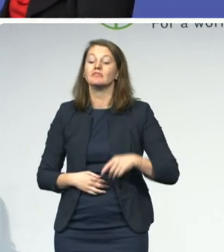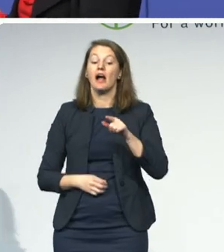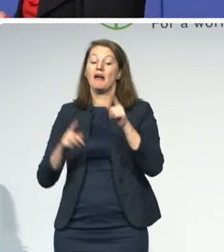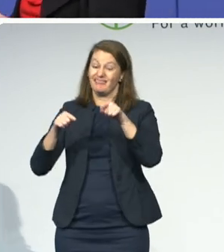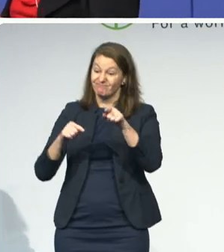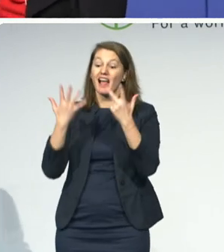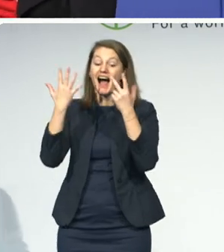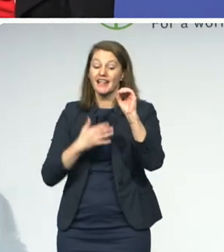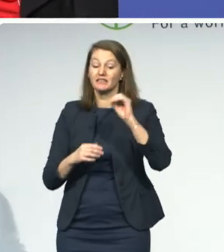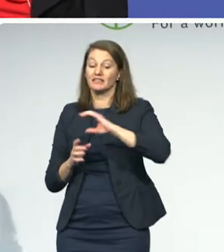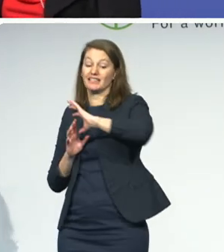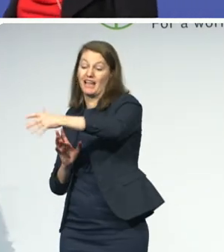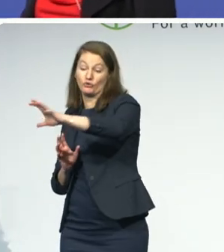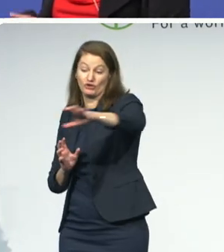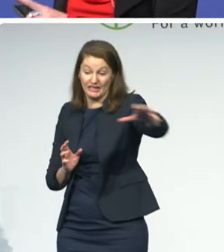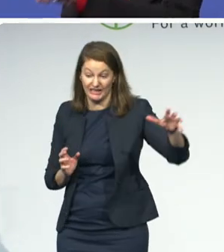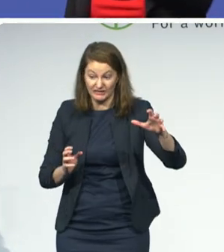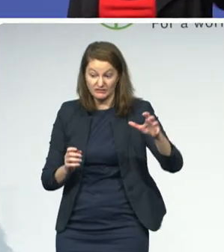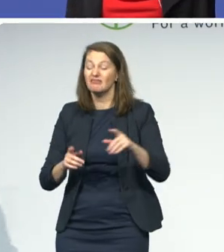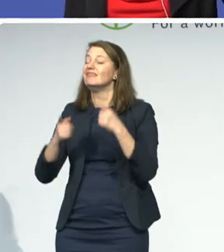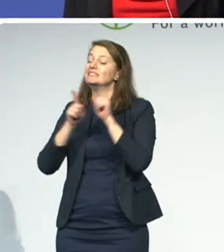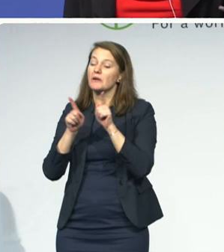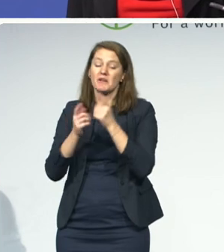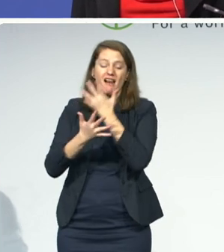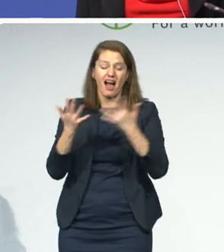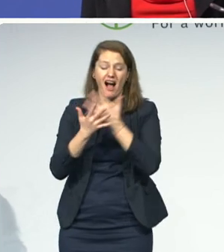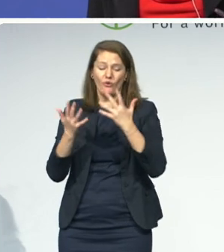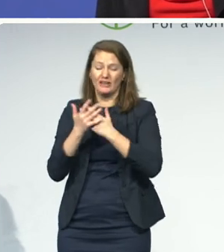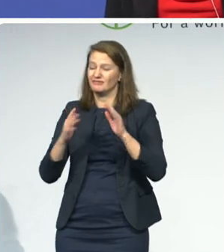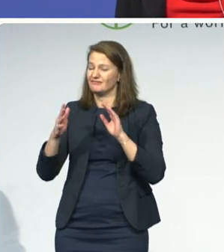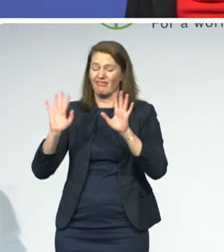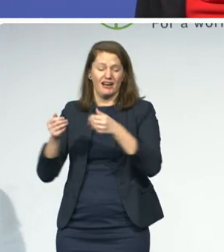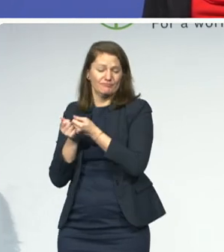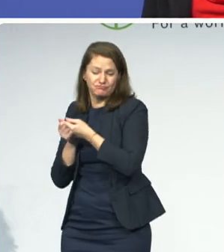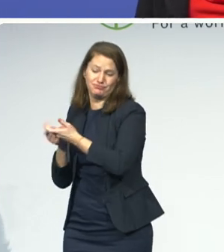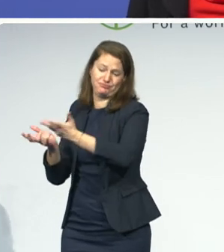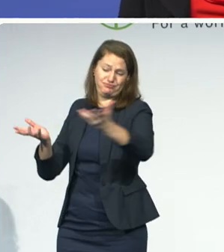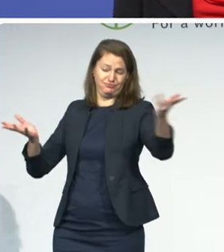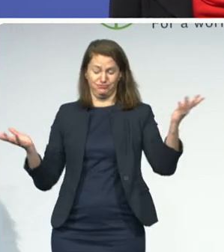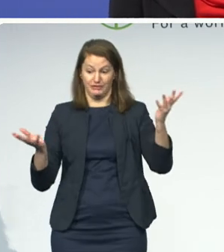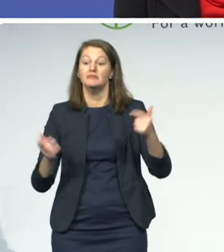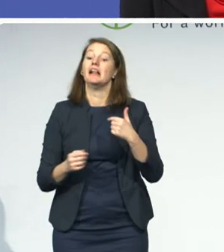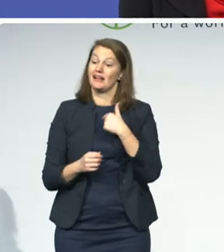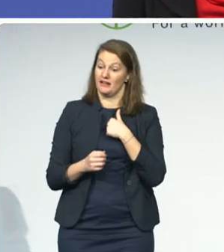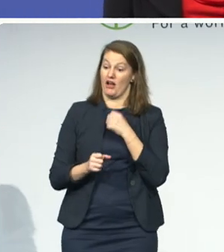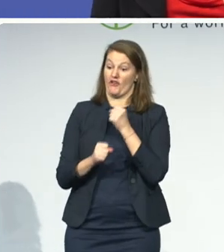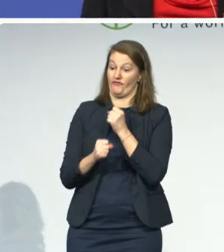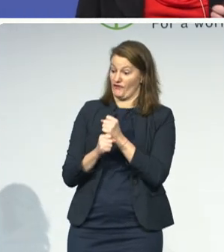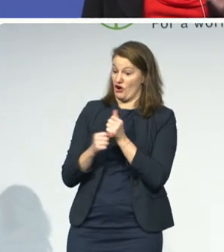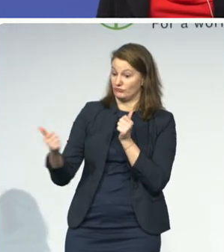So, one of the important things we need to do is work with partners in countries to make sure that